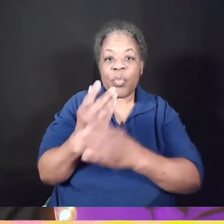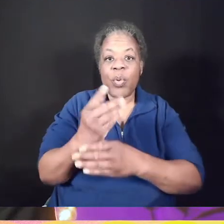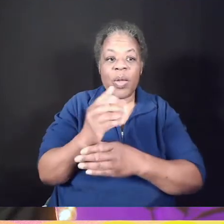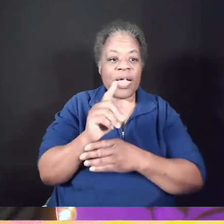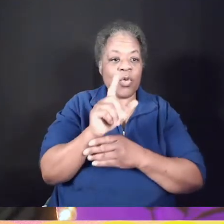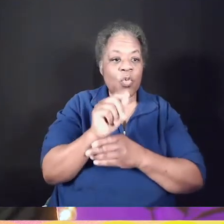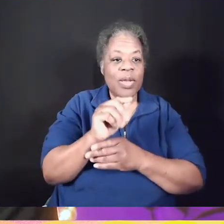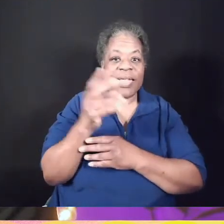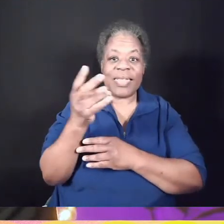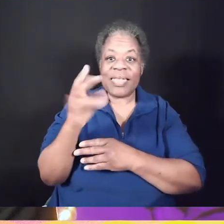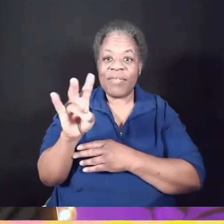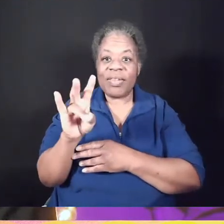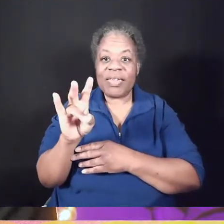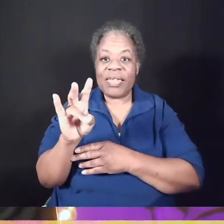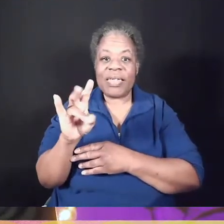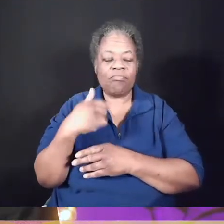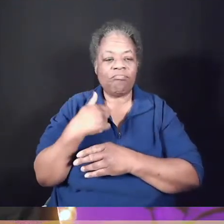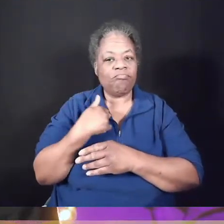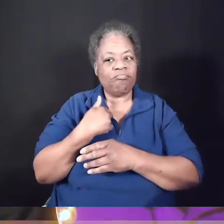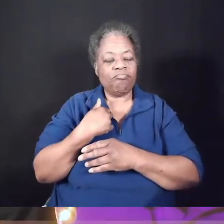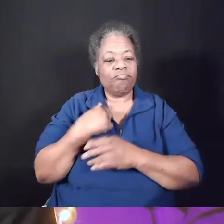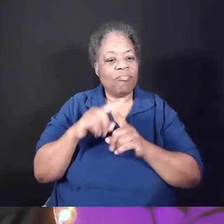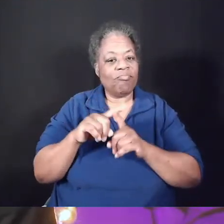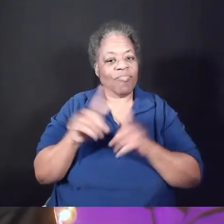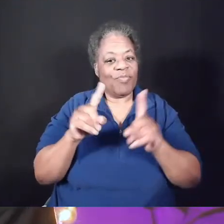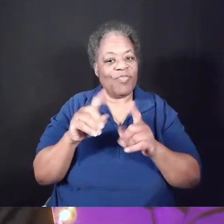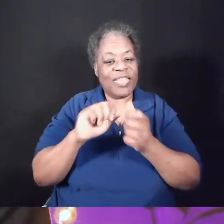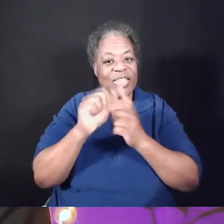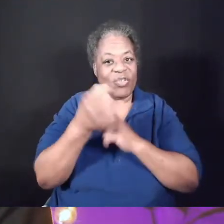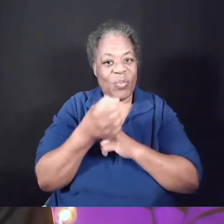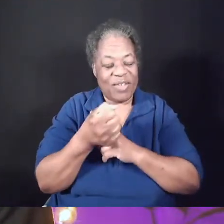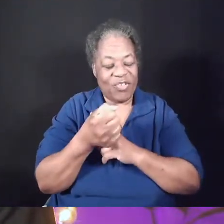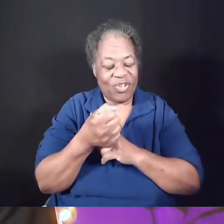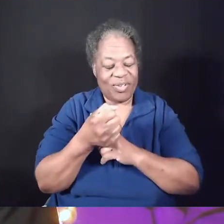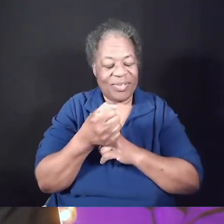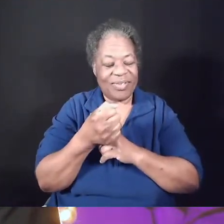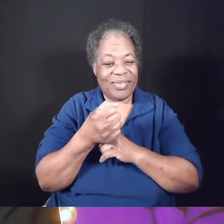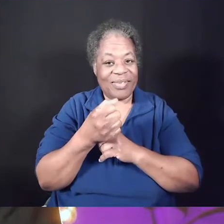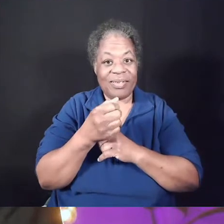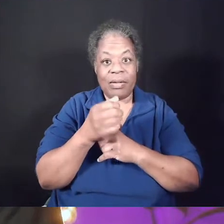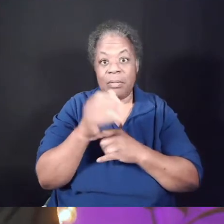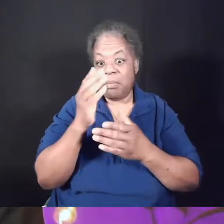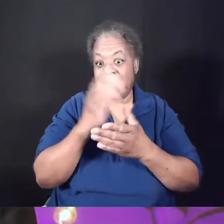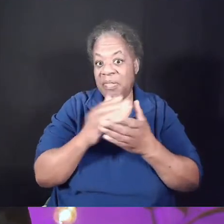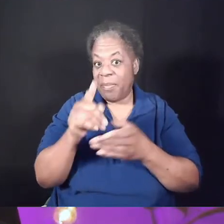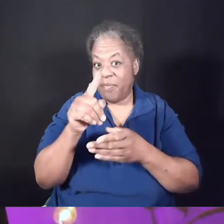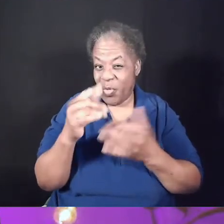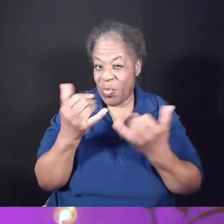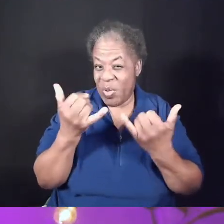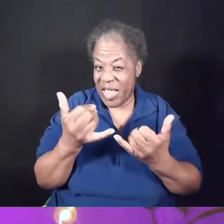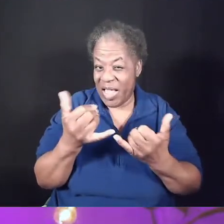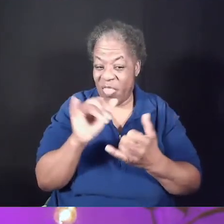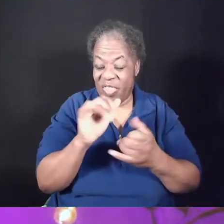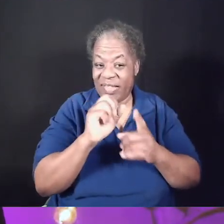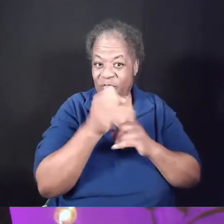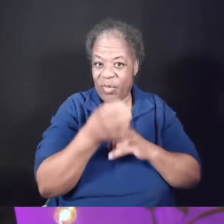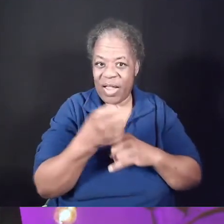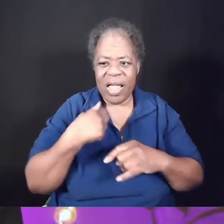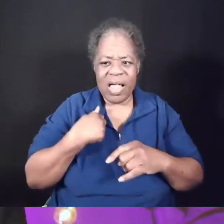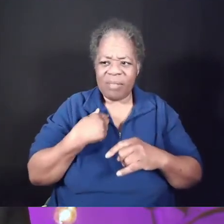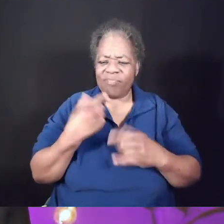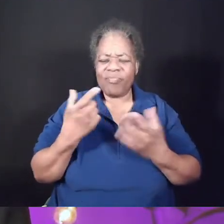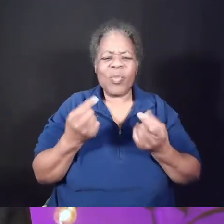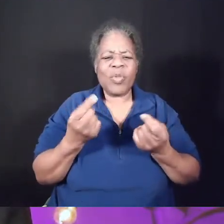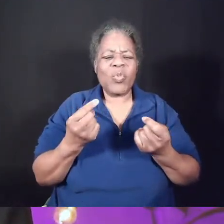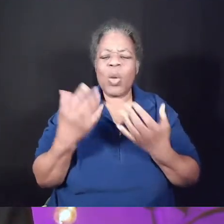in a situation that I think, you know, countless other people have been in. And some of you might even be in it right now. I found myself waiting for my life